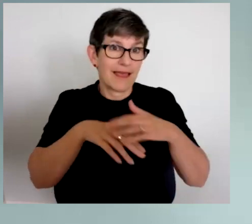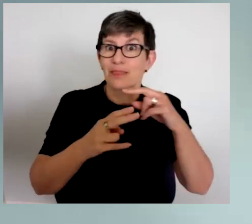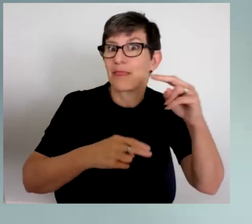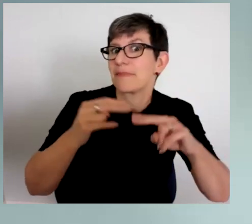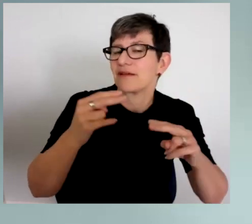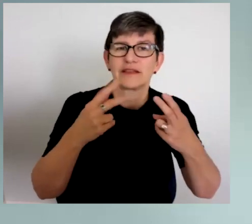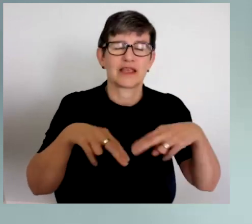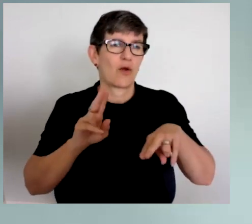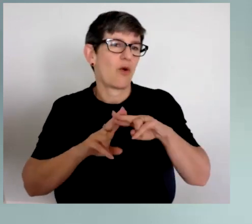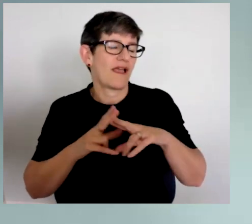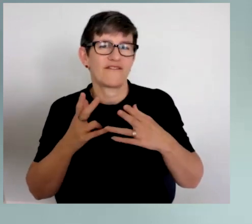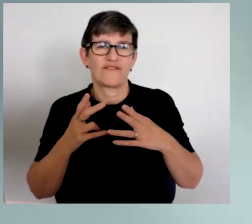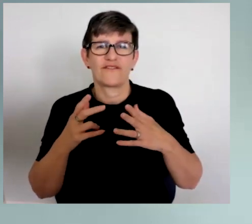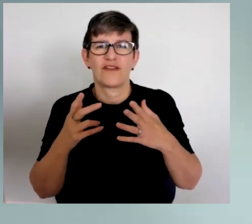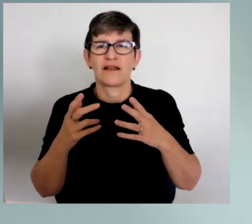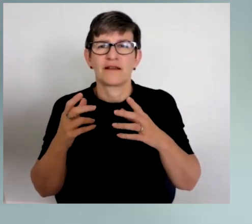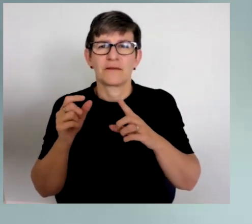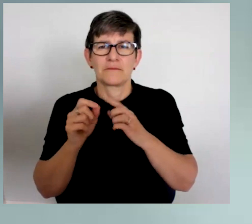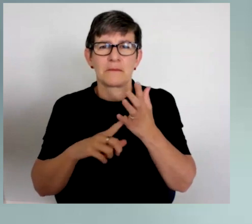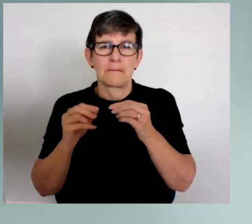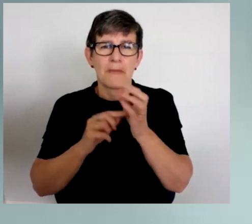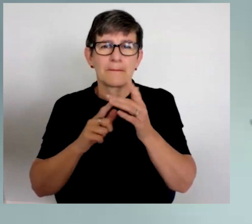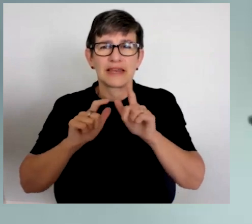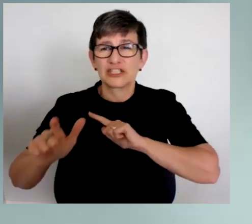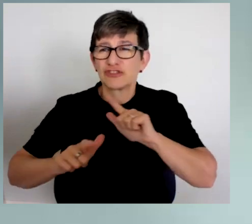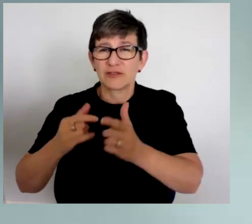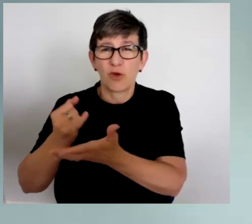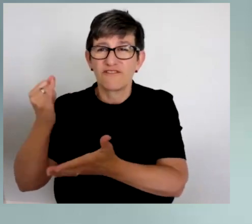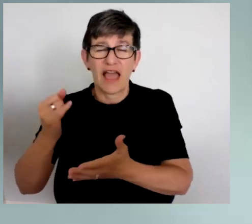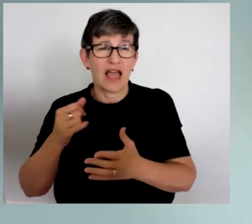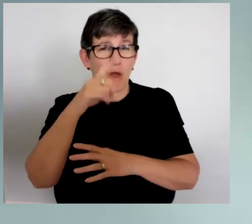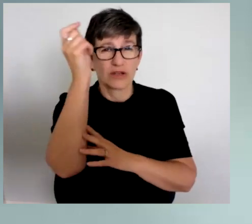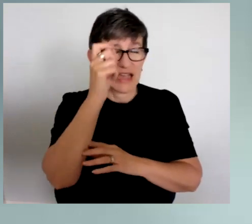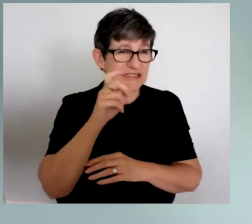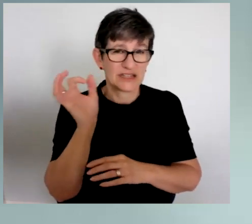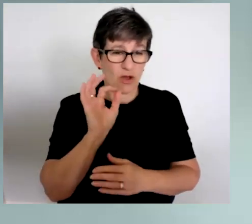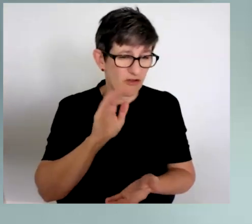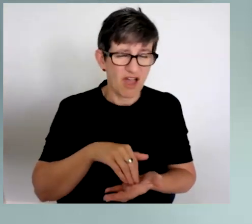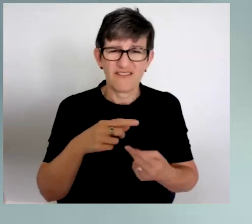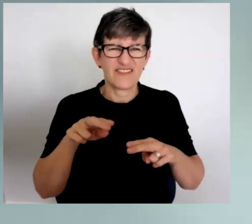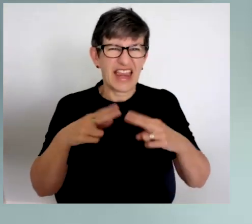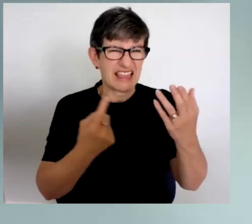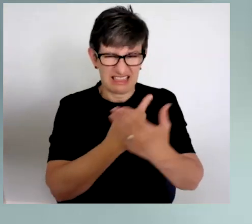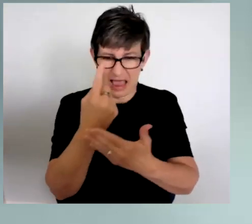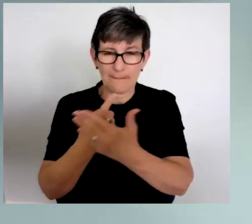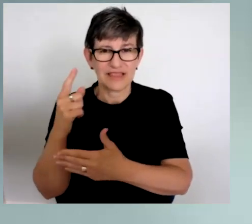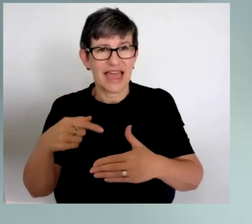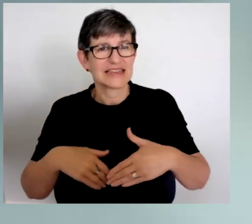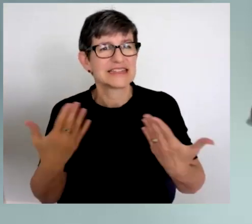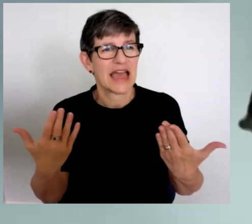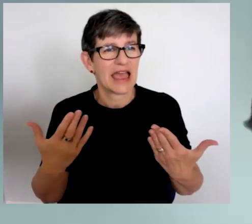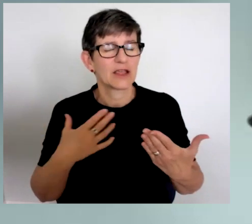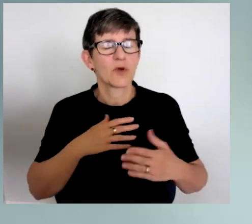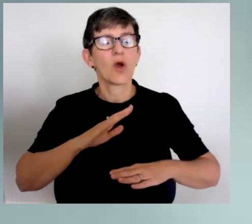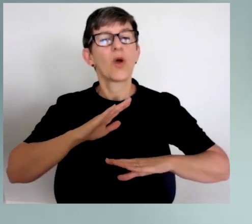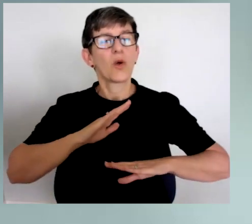if the public transport has gone against you or, you know, the taxi hasn't turned up or whatever it is. So, you know,